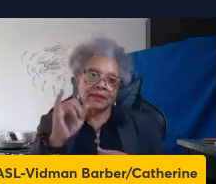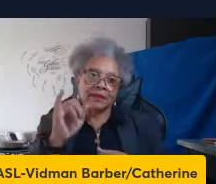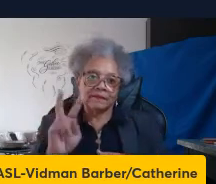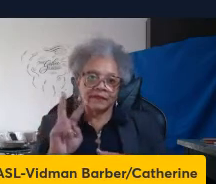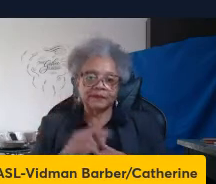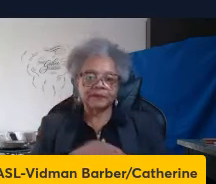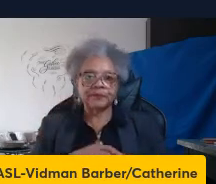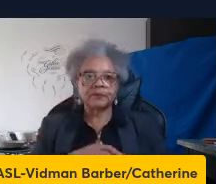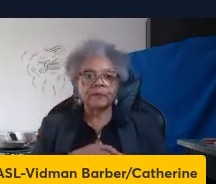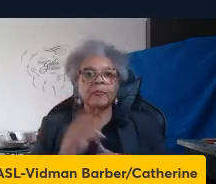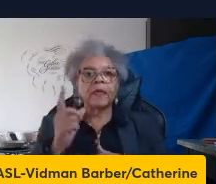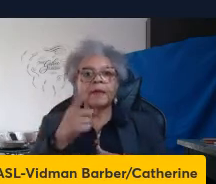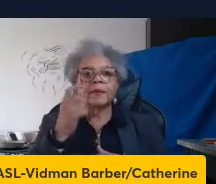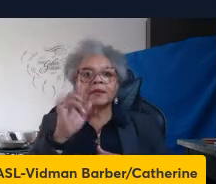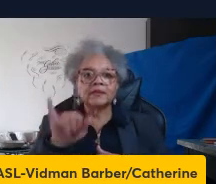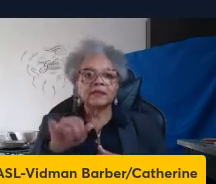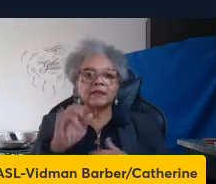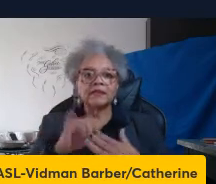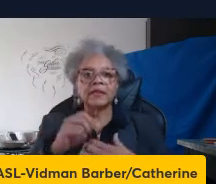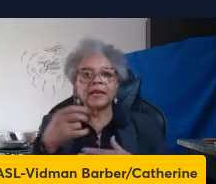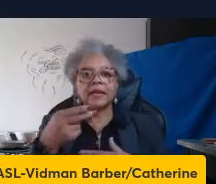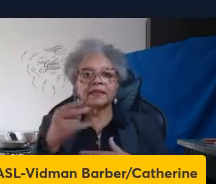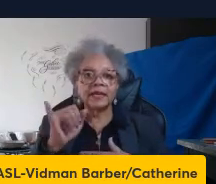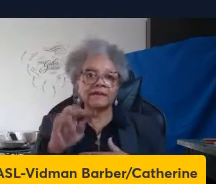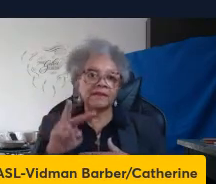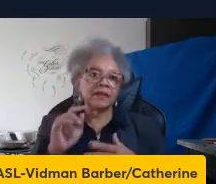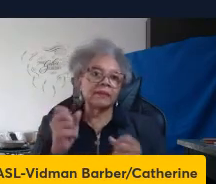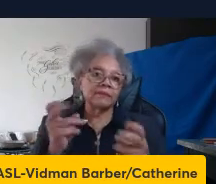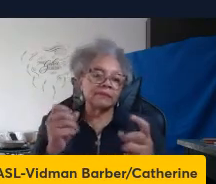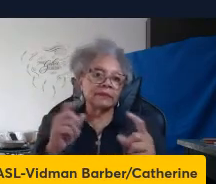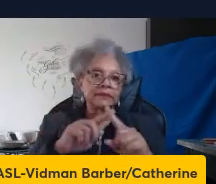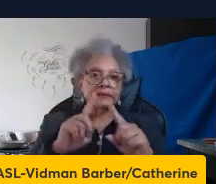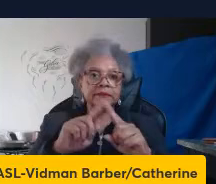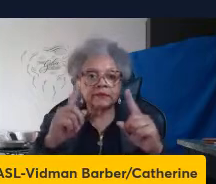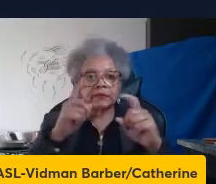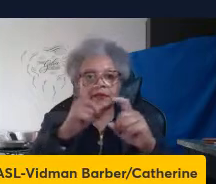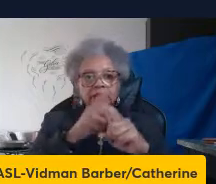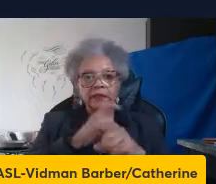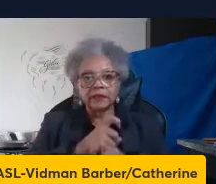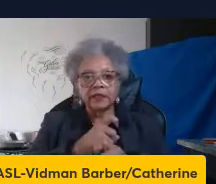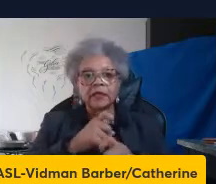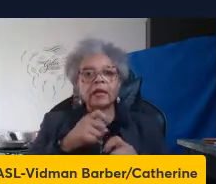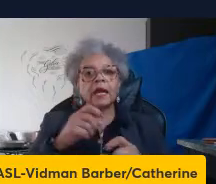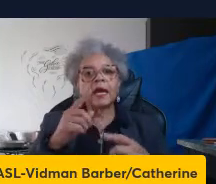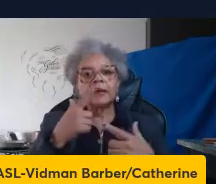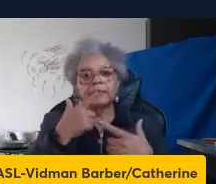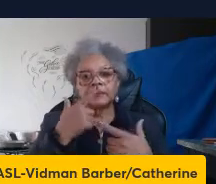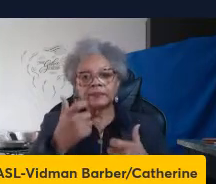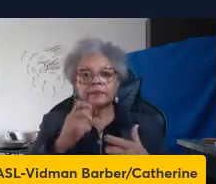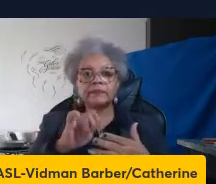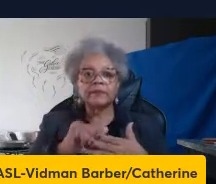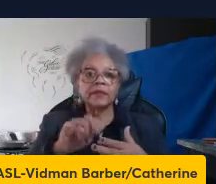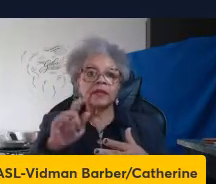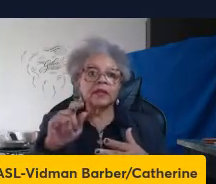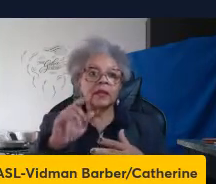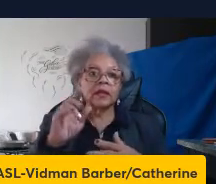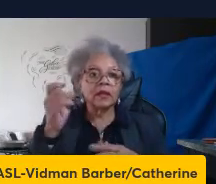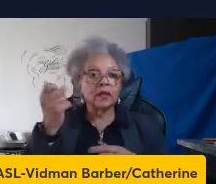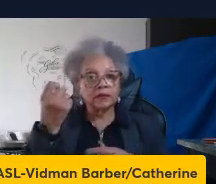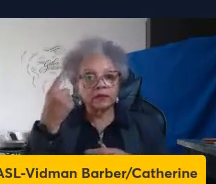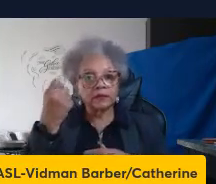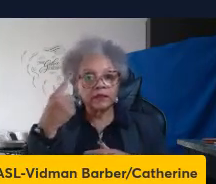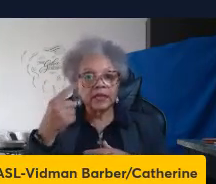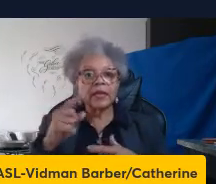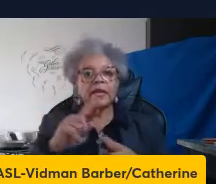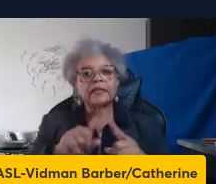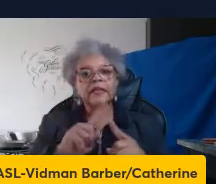Because of this, people with HIV have many neurologic complications. My lab is particularly interested in cognition and mood disorders, but there are many others